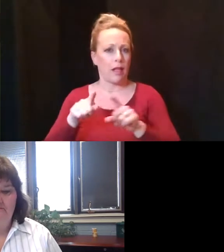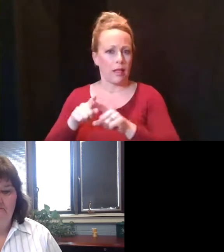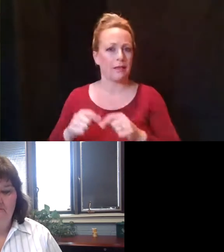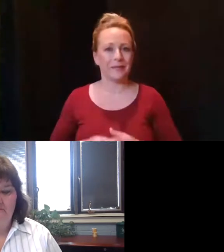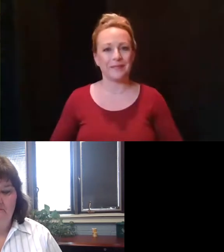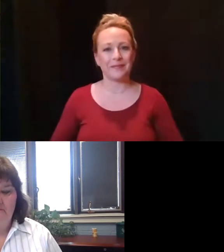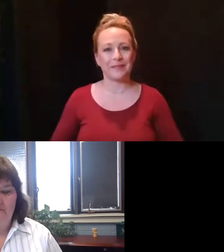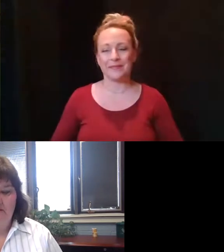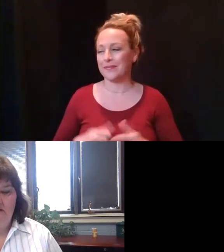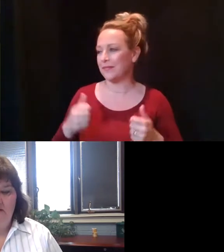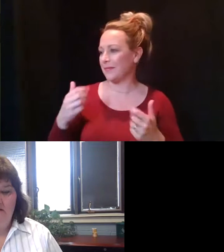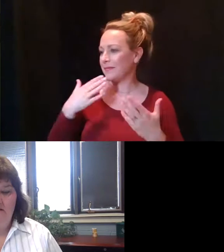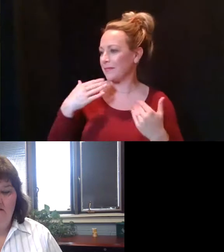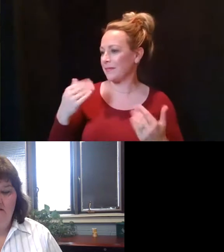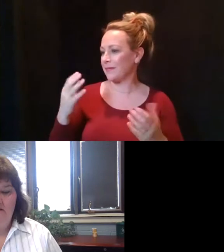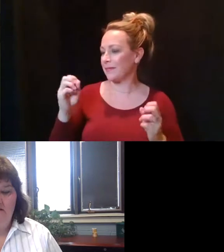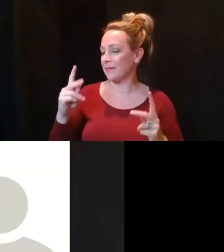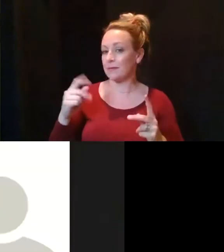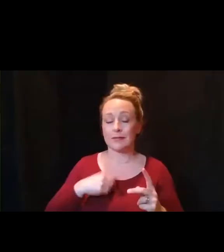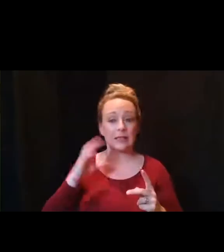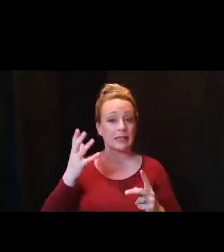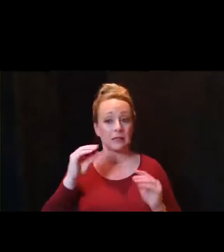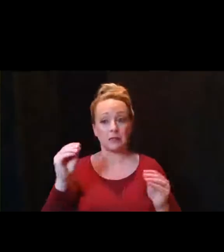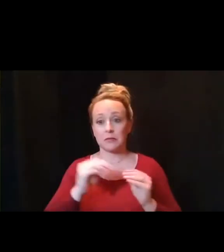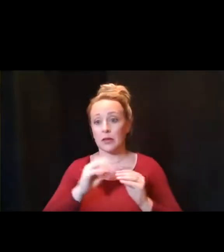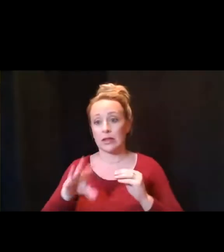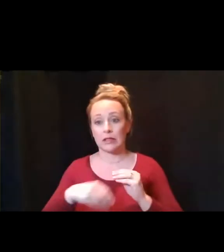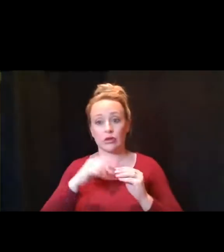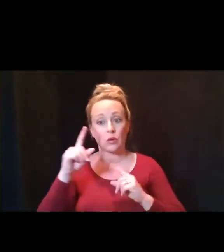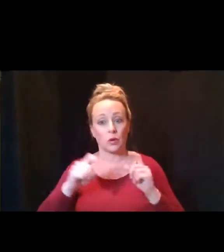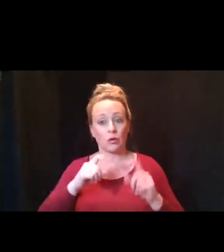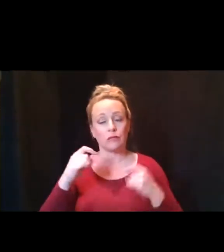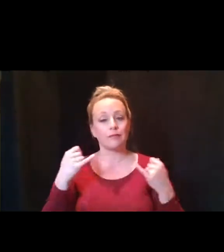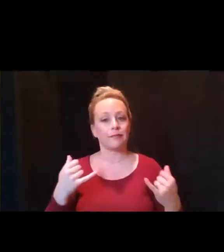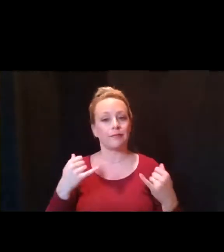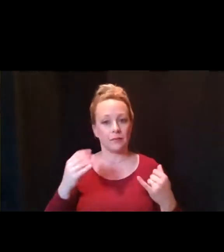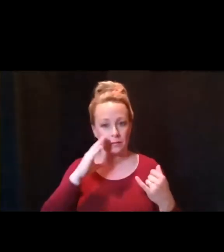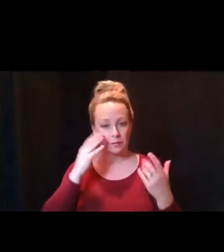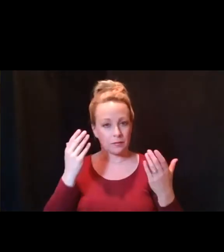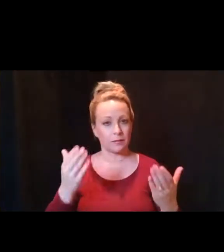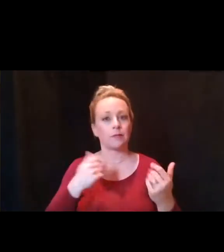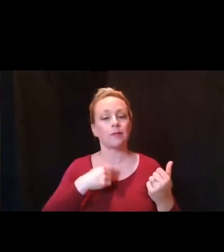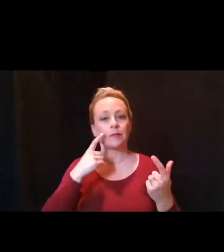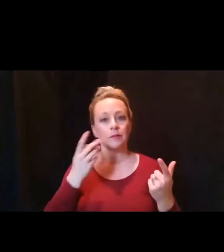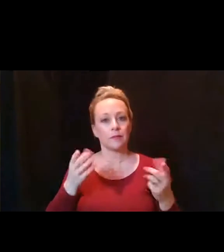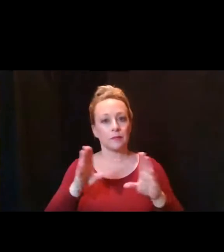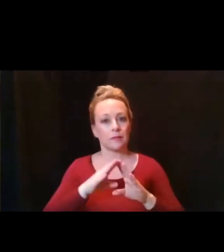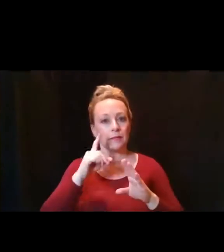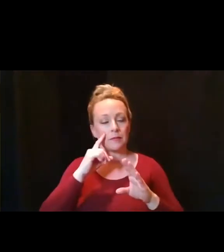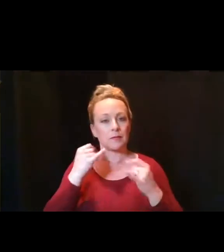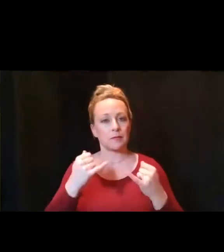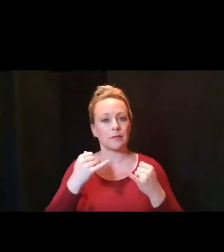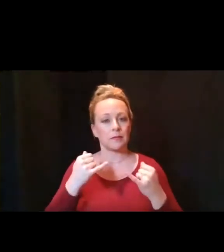Thank you. Looks like we don't have any additional questions at this time. So we will go ahead and conclude today's briefing.